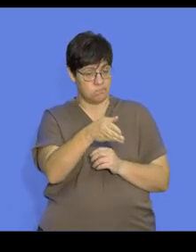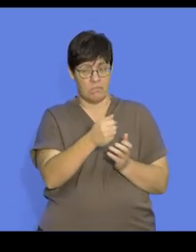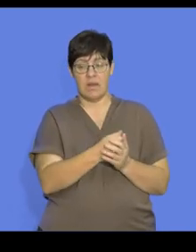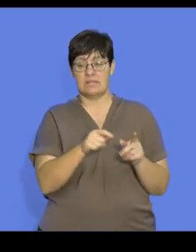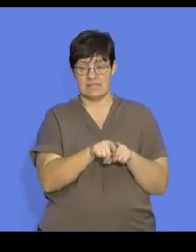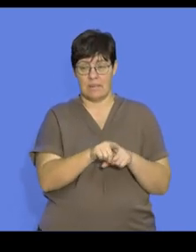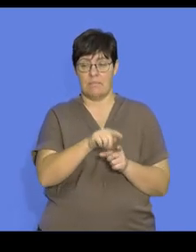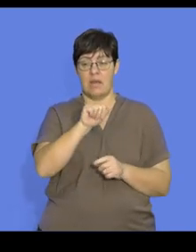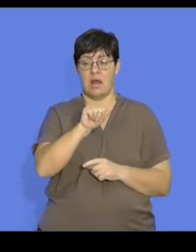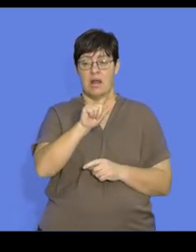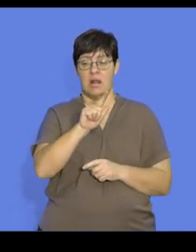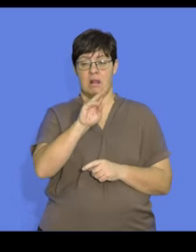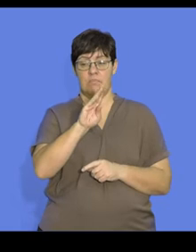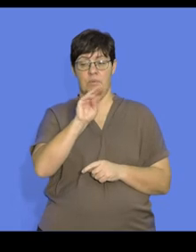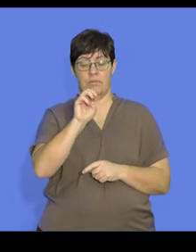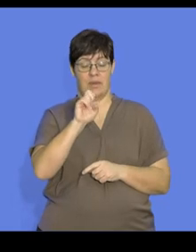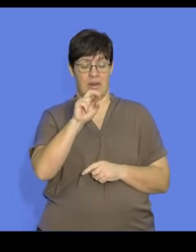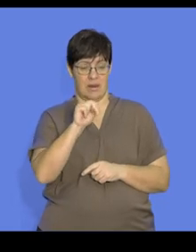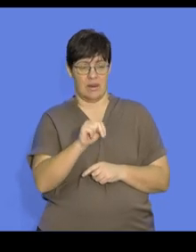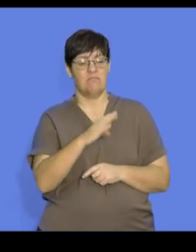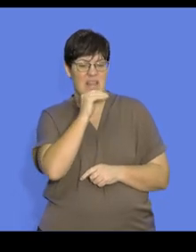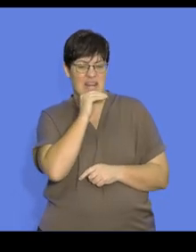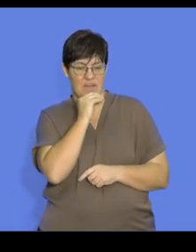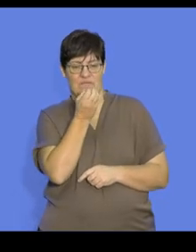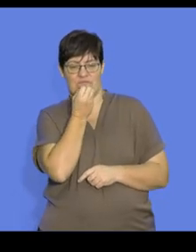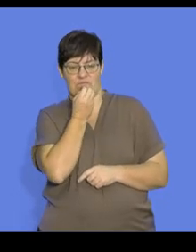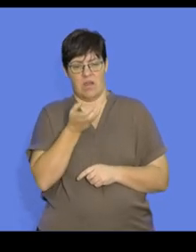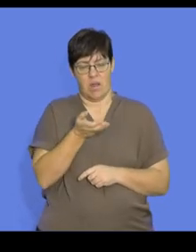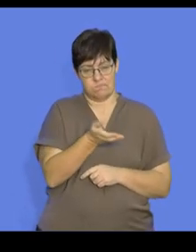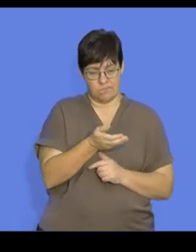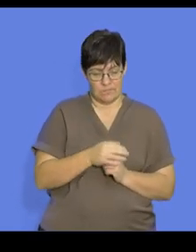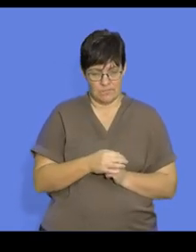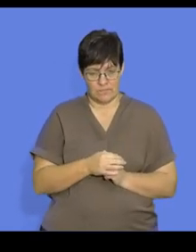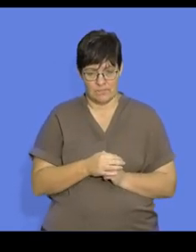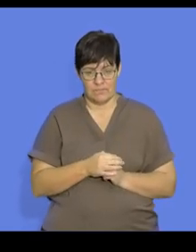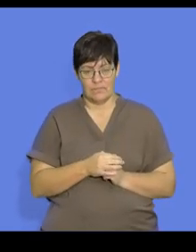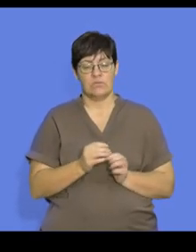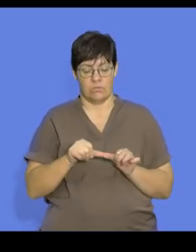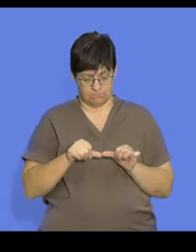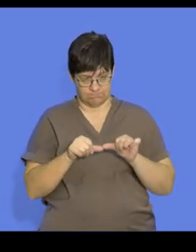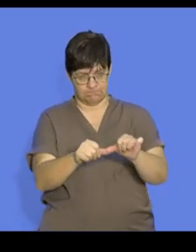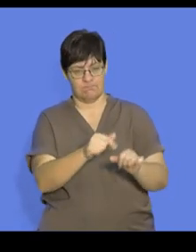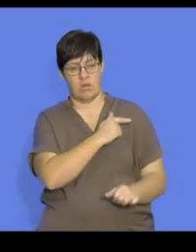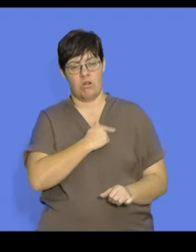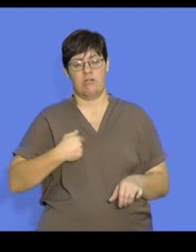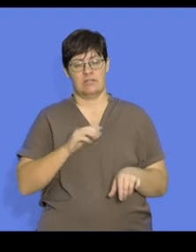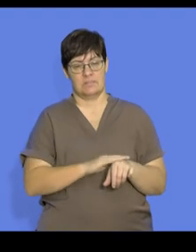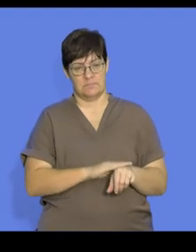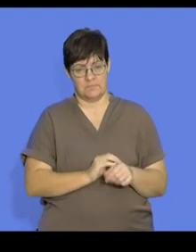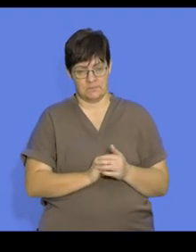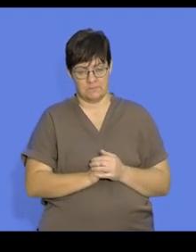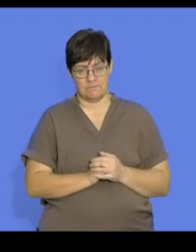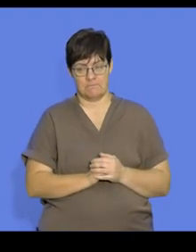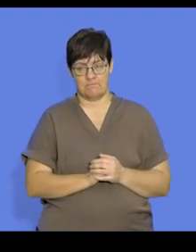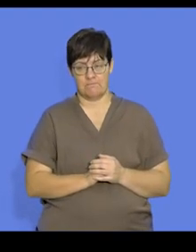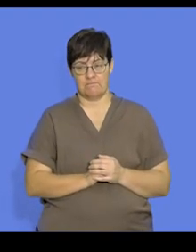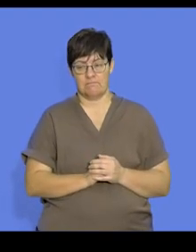albumen, which is a suitable and sufficient food reserve for an extended incubation period.